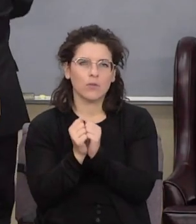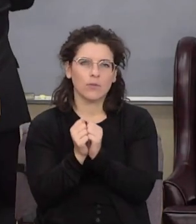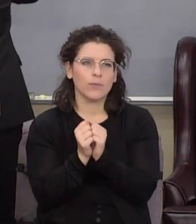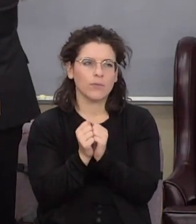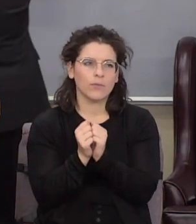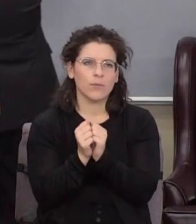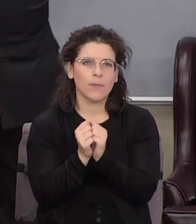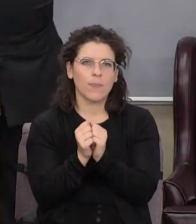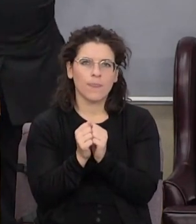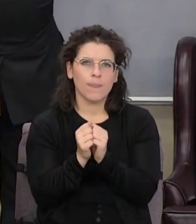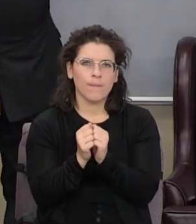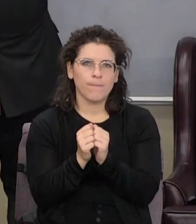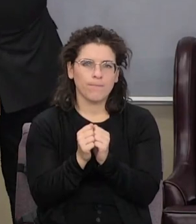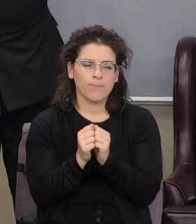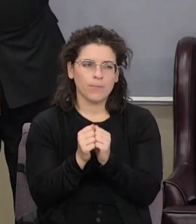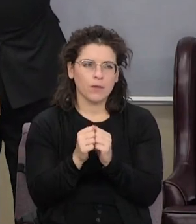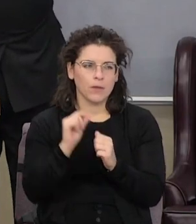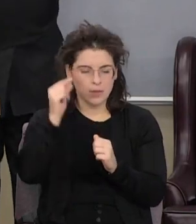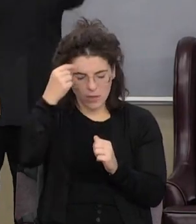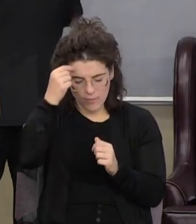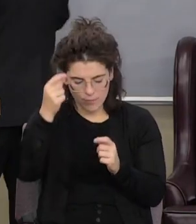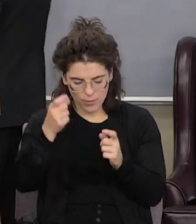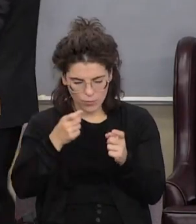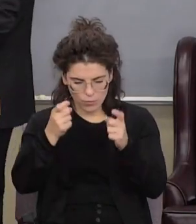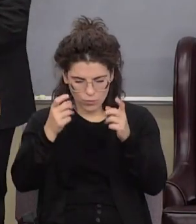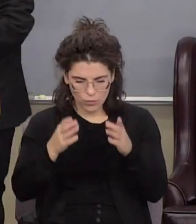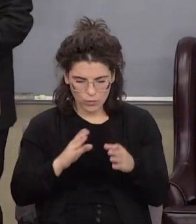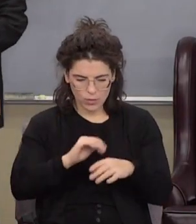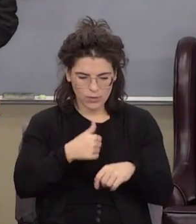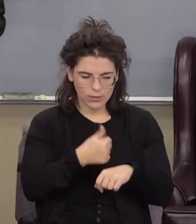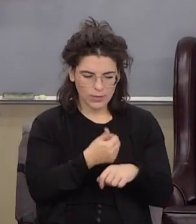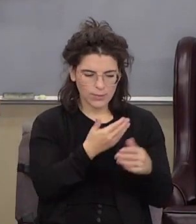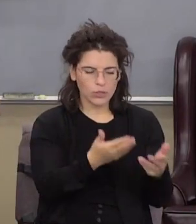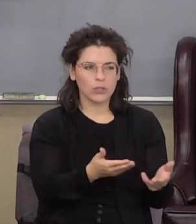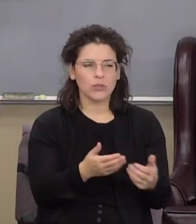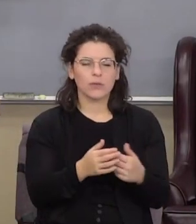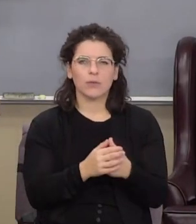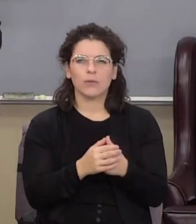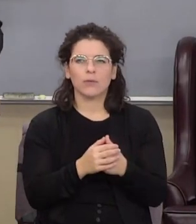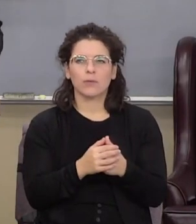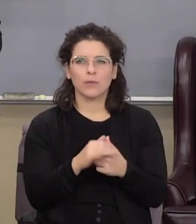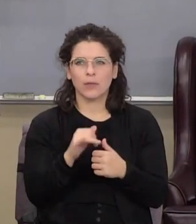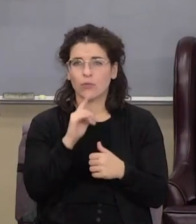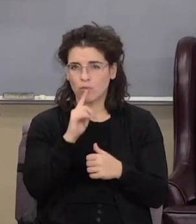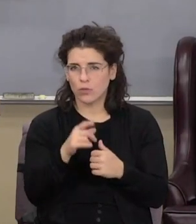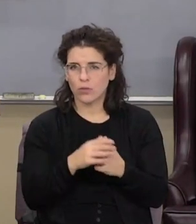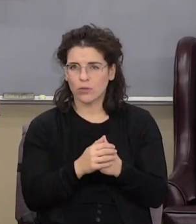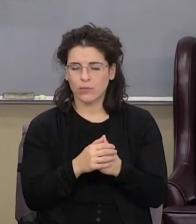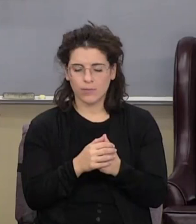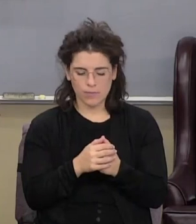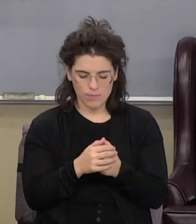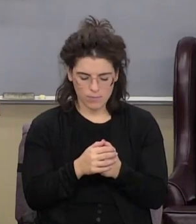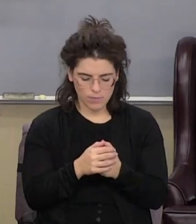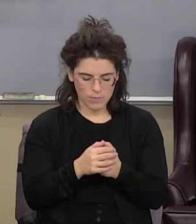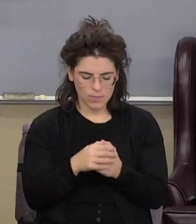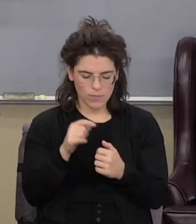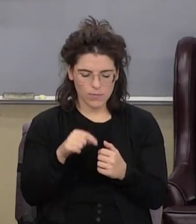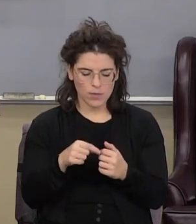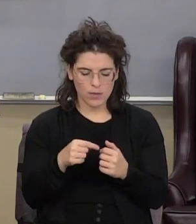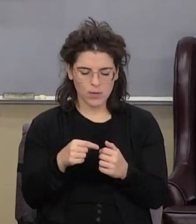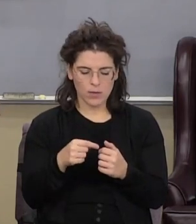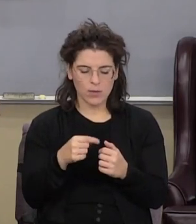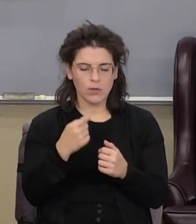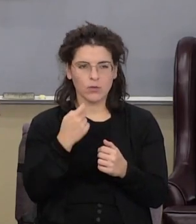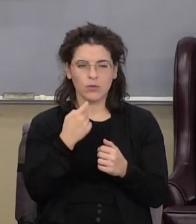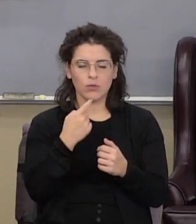the administrators of the government that he's going to establish over here look this stuff's real this stuff's just what it